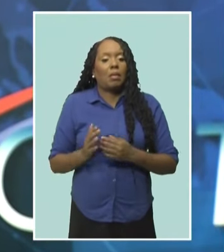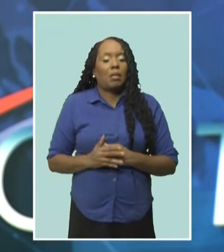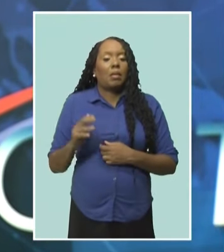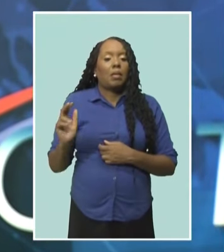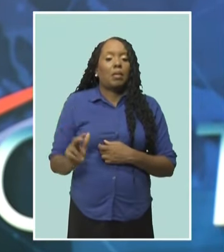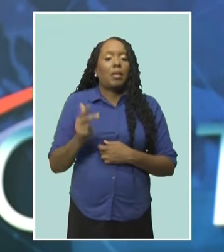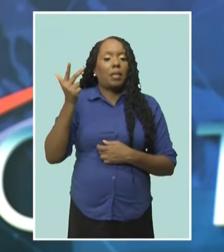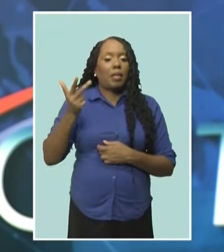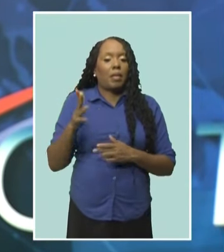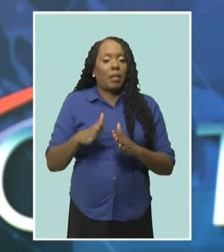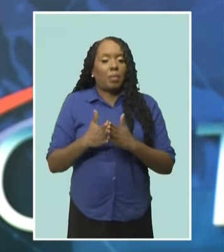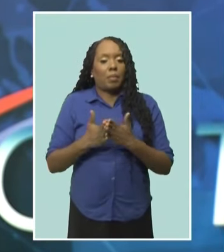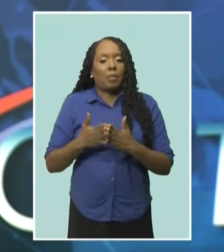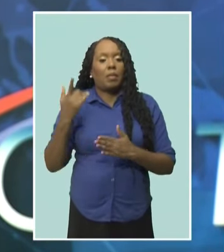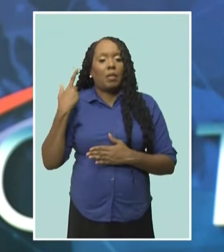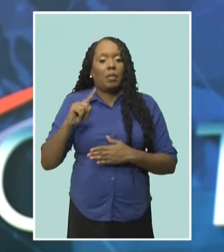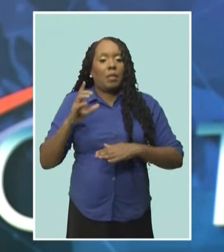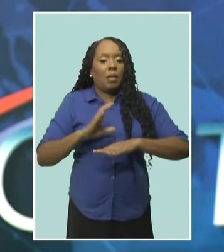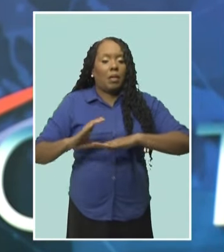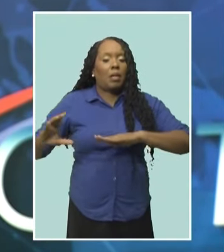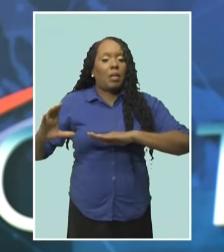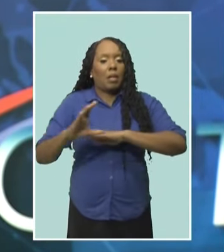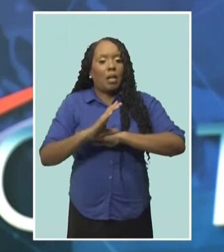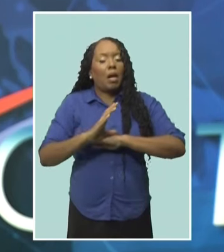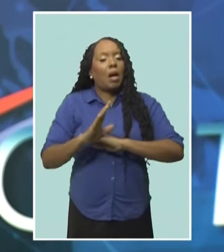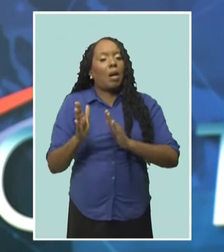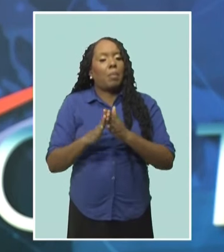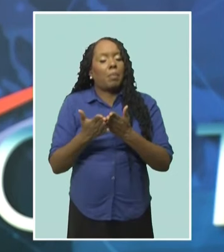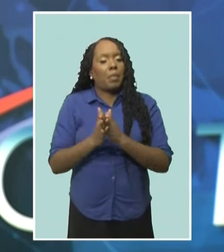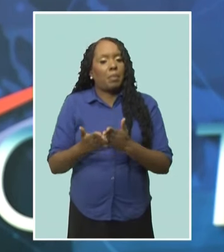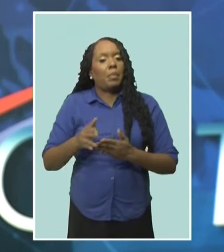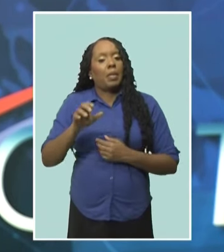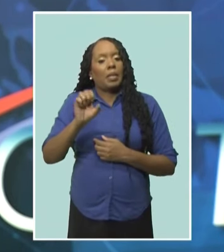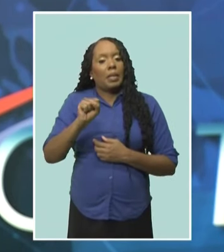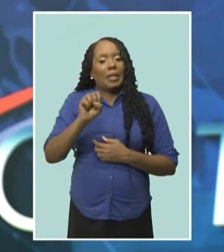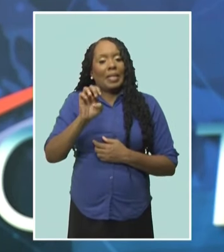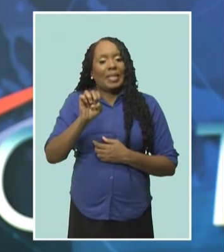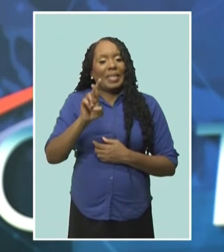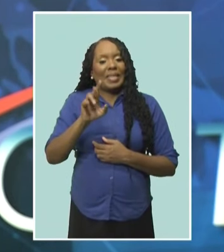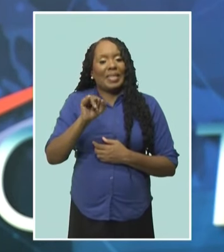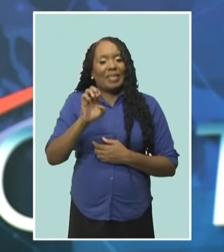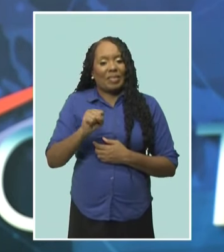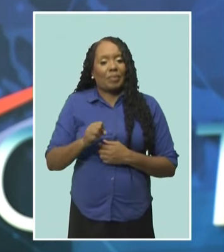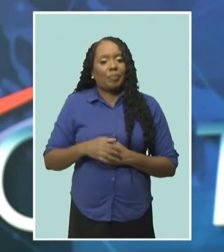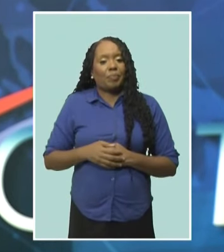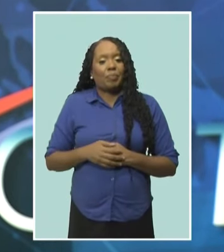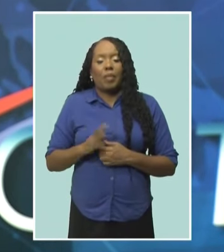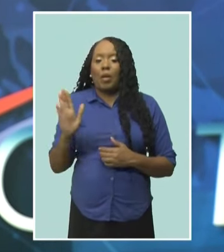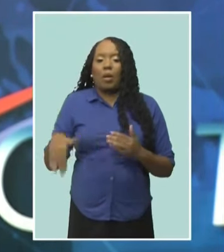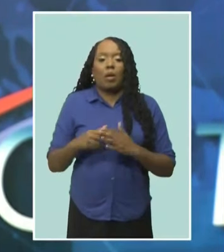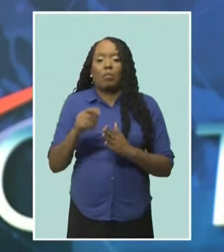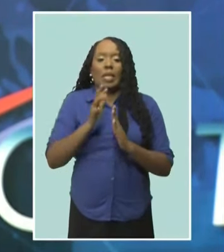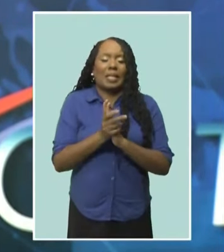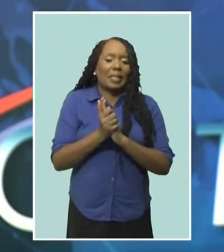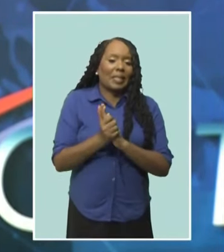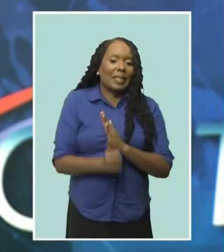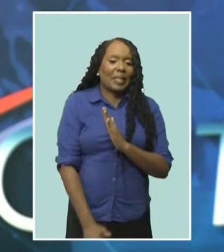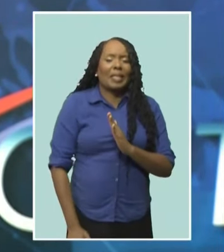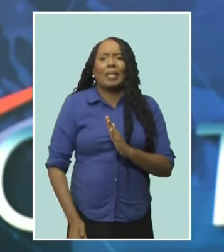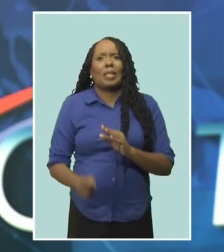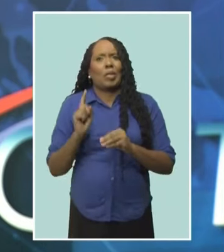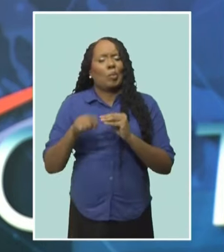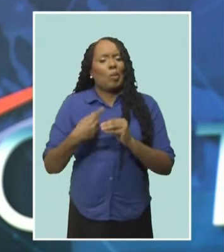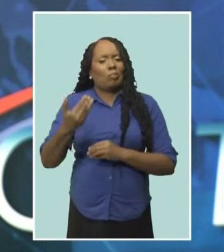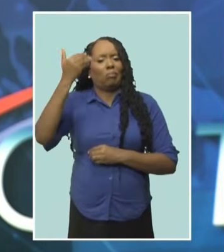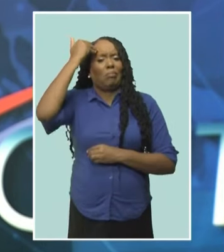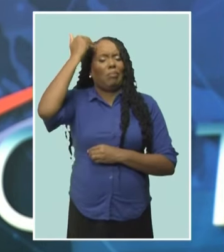Academy's Eminent Caribbean Juris Series. Chief Justice Cheltenham says his fellow honorees are skilled exponents of their craft.